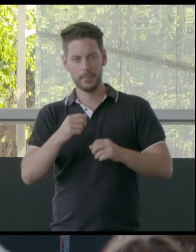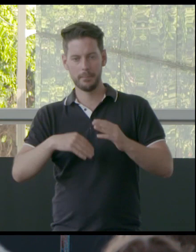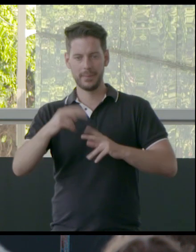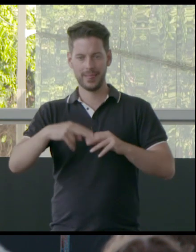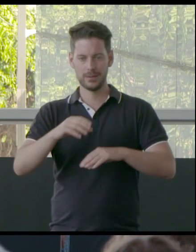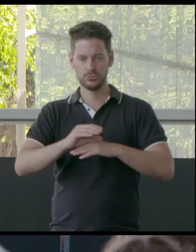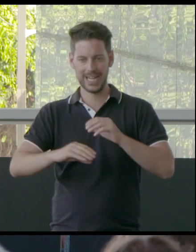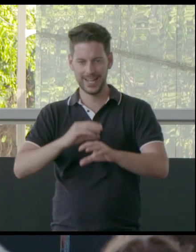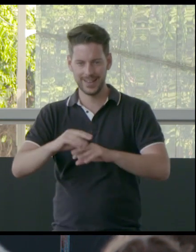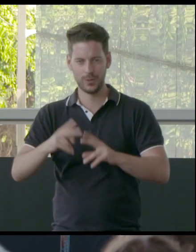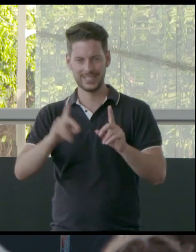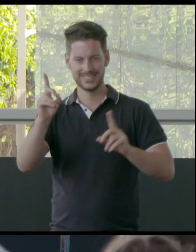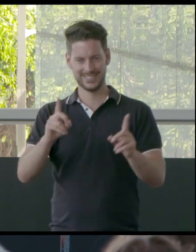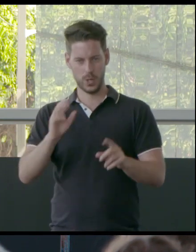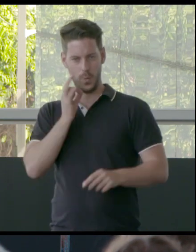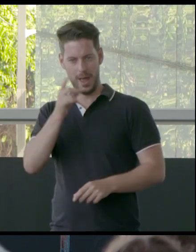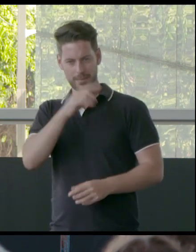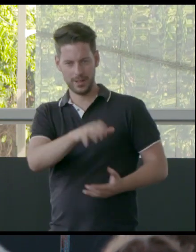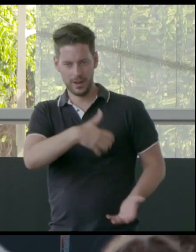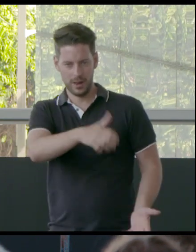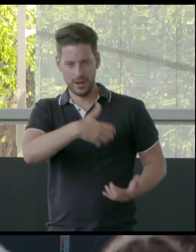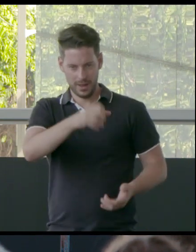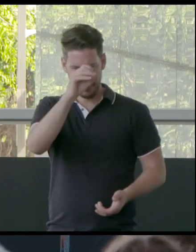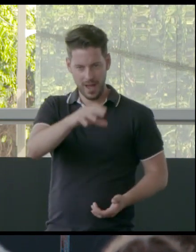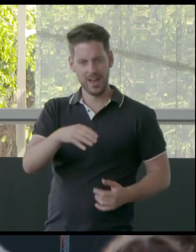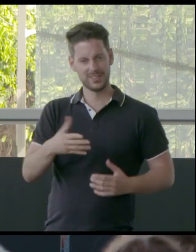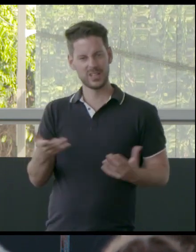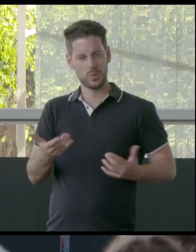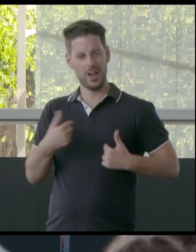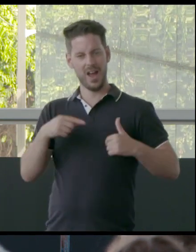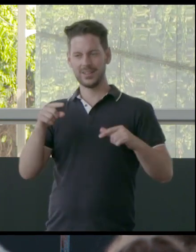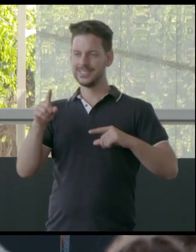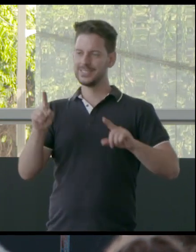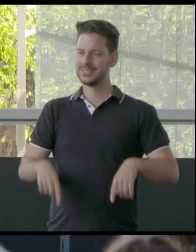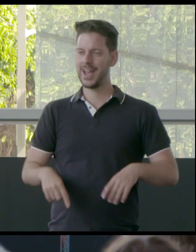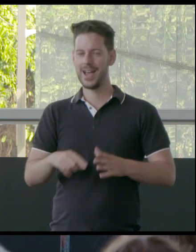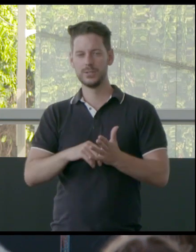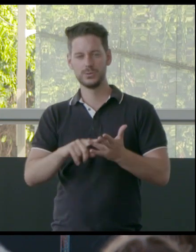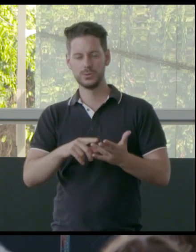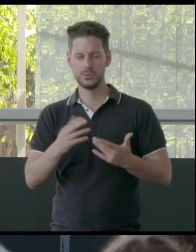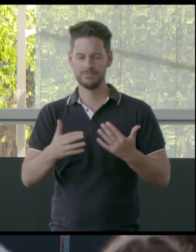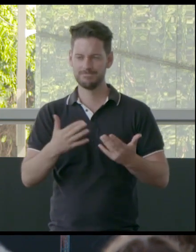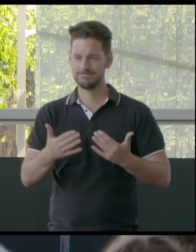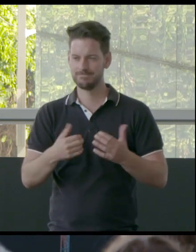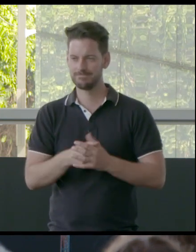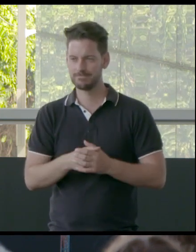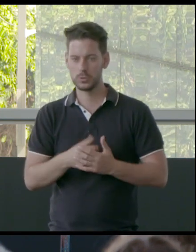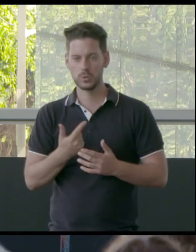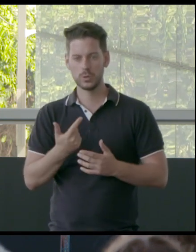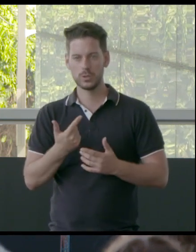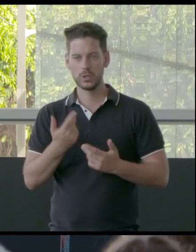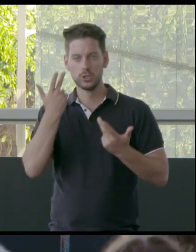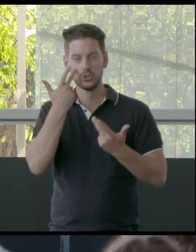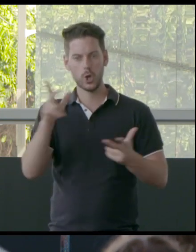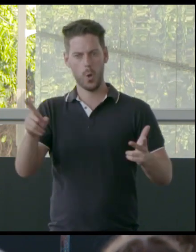that's how I started to, you know, talk about that